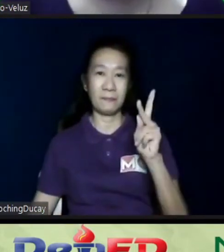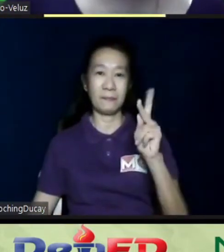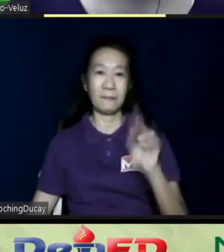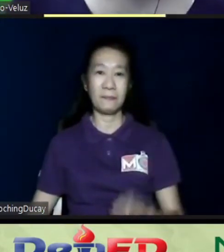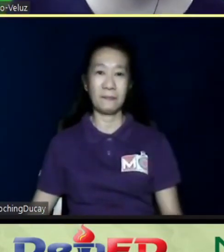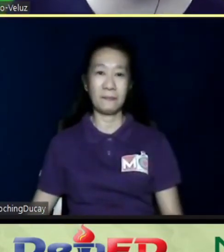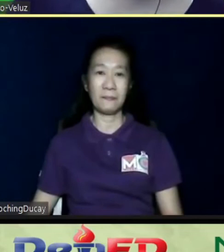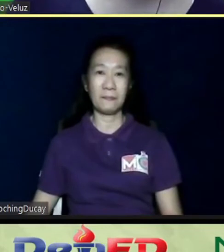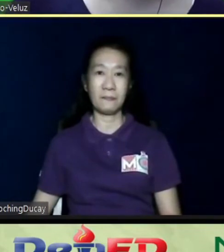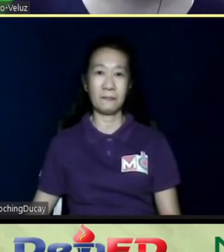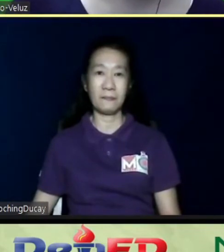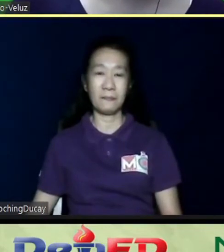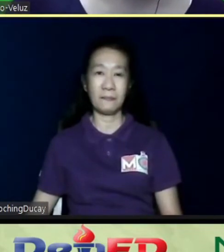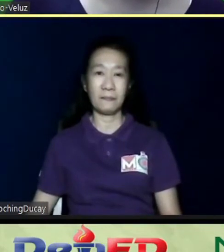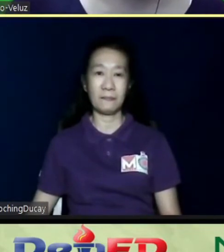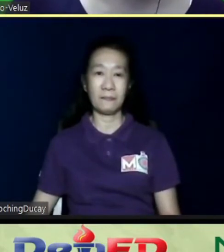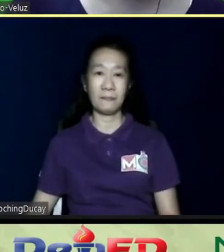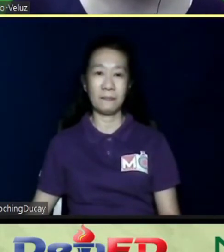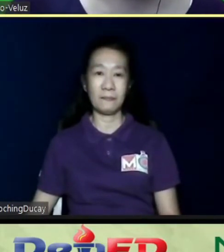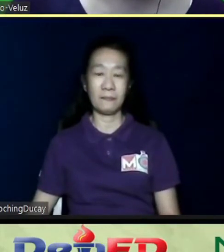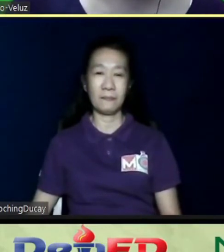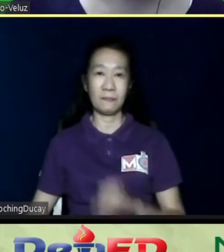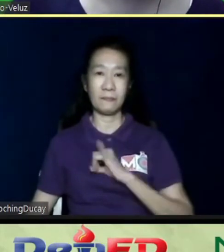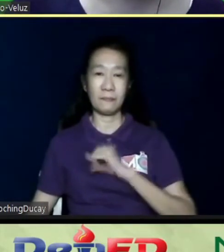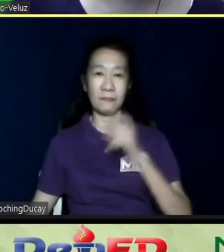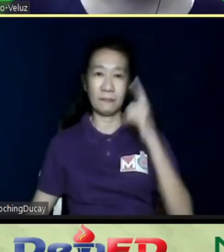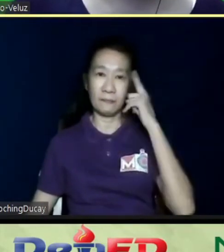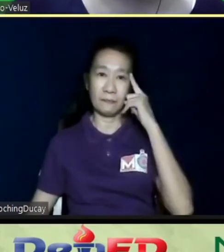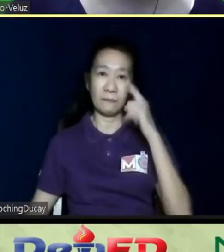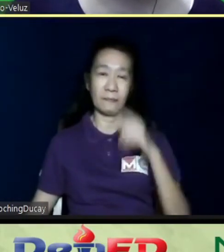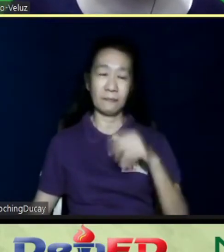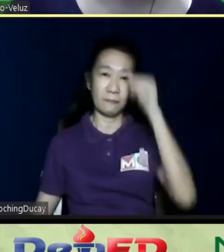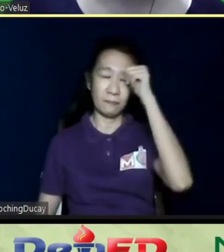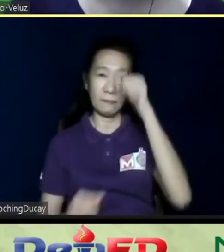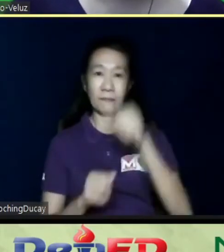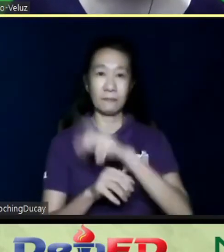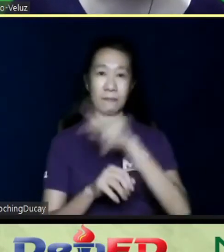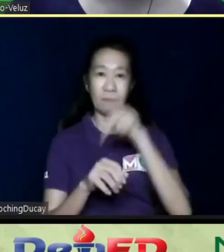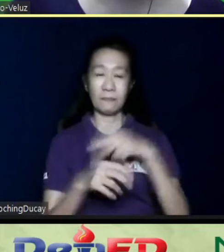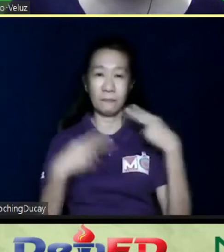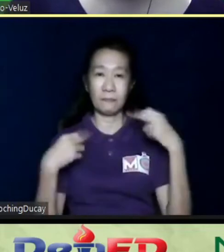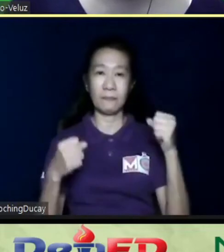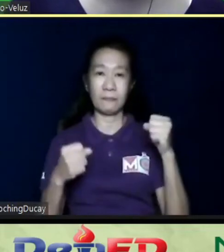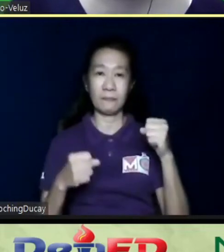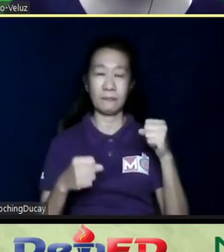I think it's also good to remember that the PhilHealth actually created